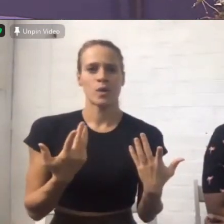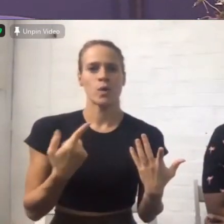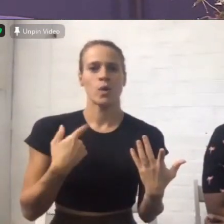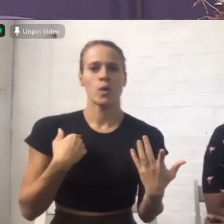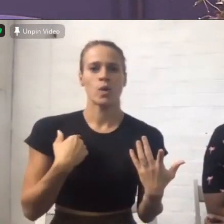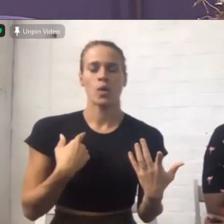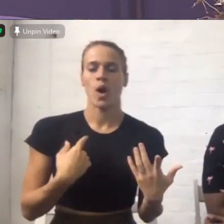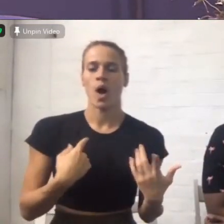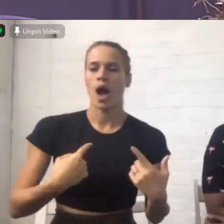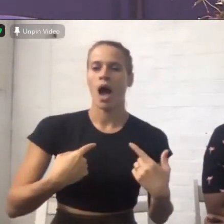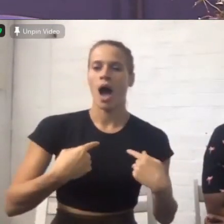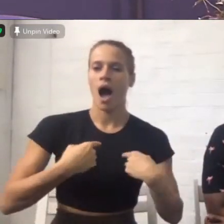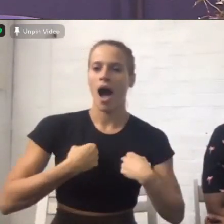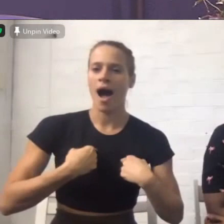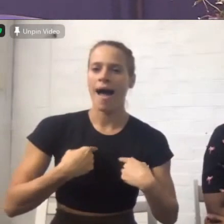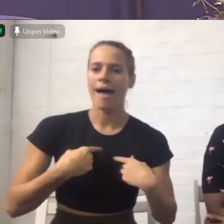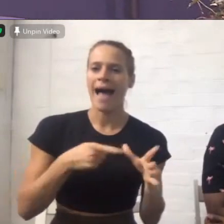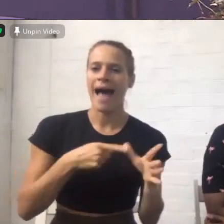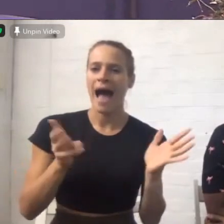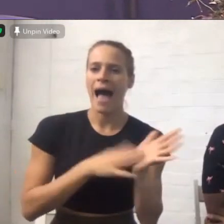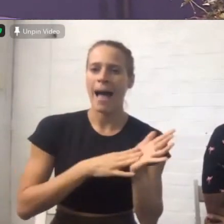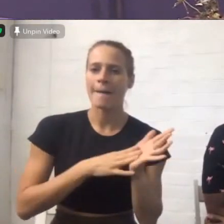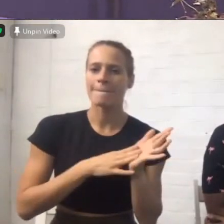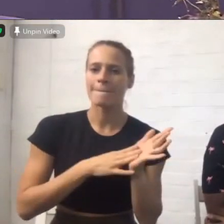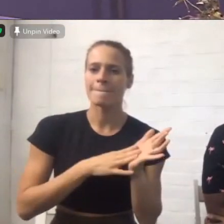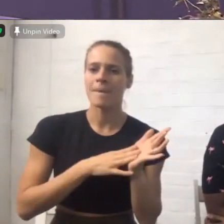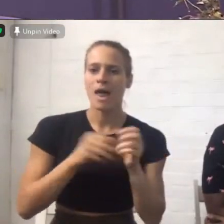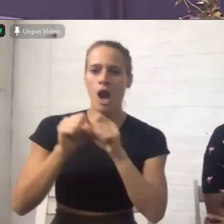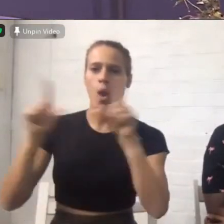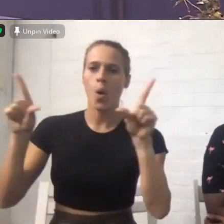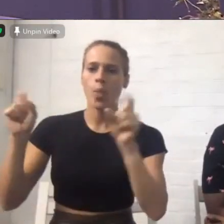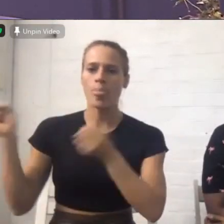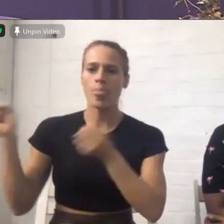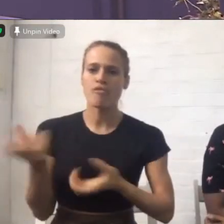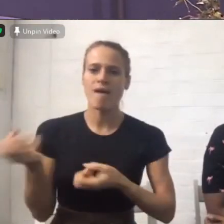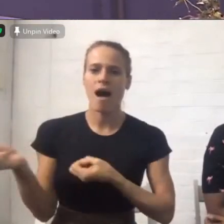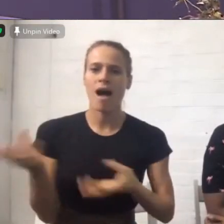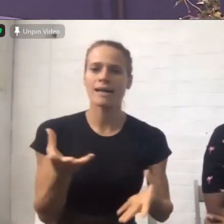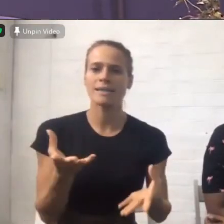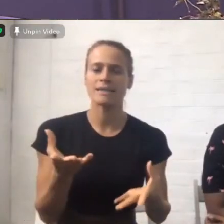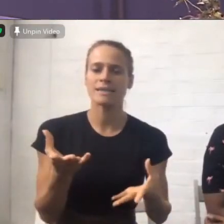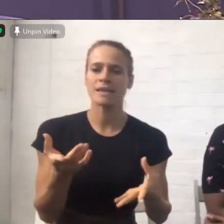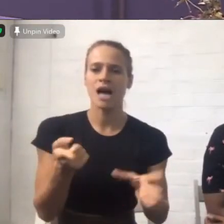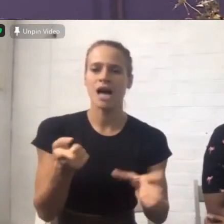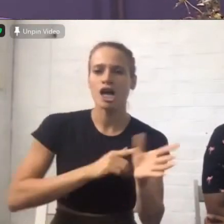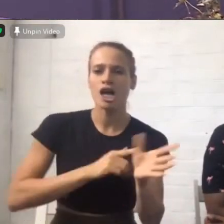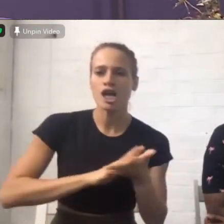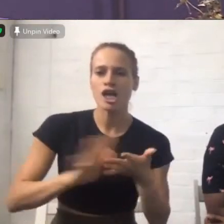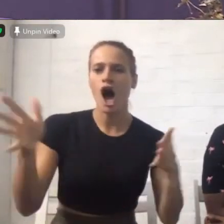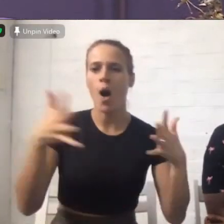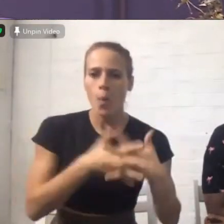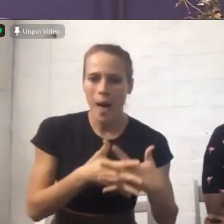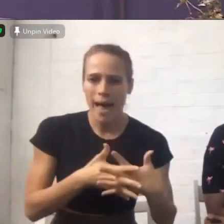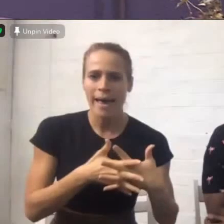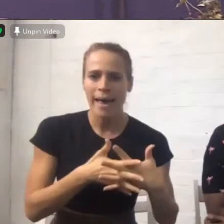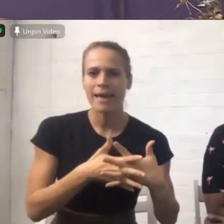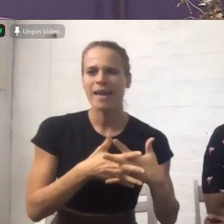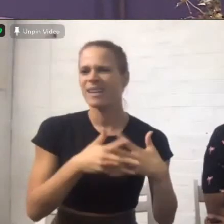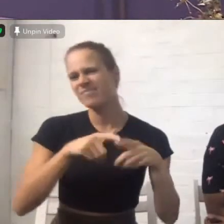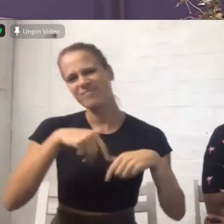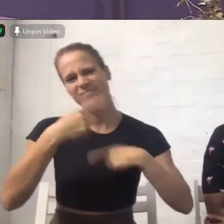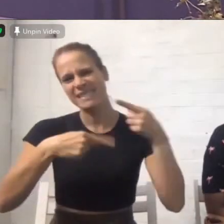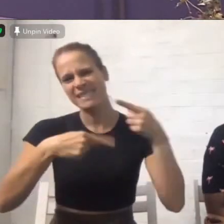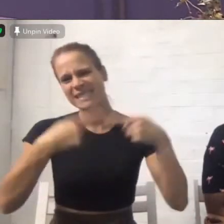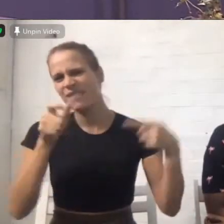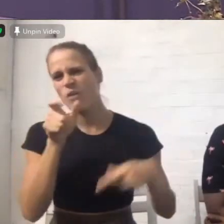provides. Jehovah Jireh, or Yahweh Yireh. Depends how you pronounce it. I'm no Hebrew scholar, so I won't get it right. But